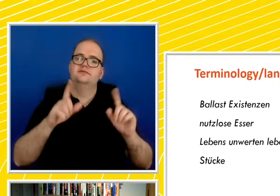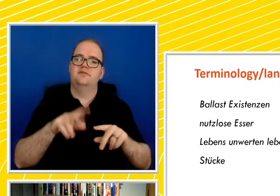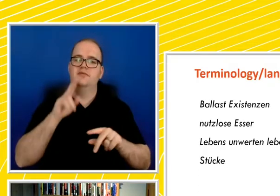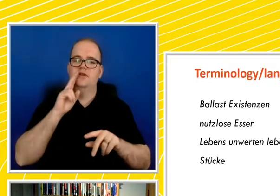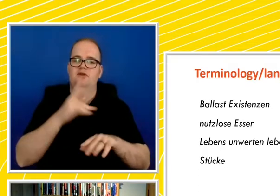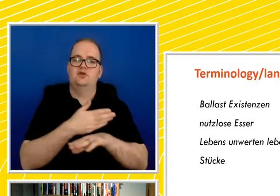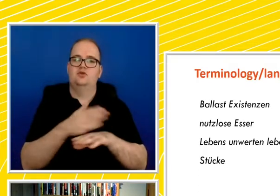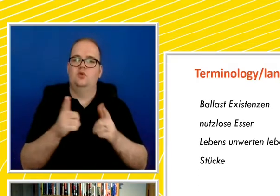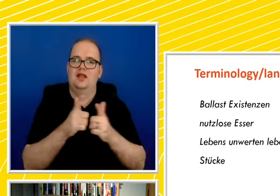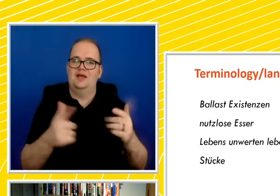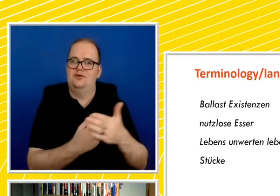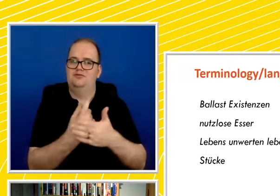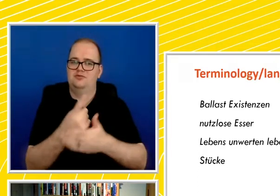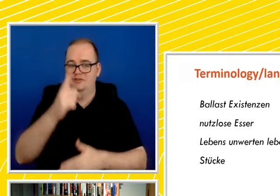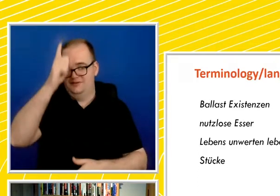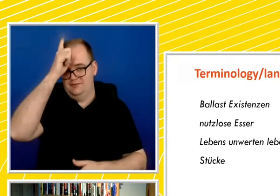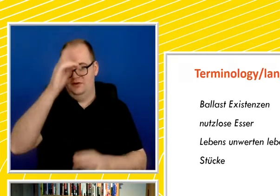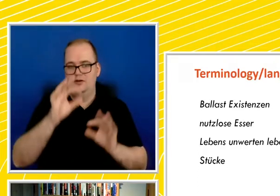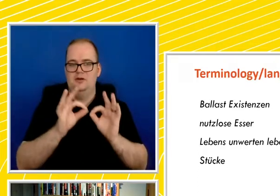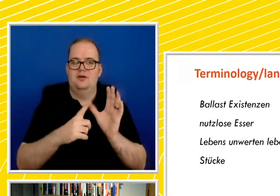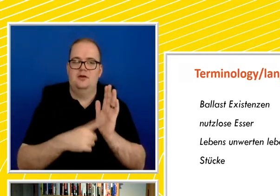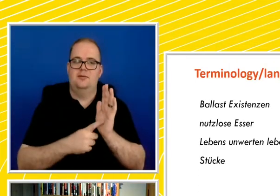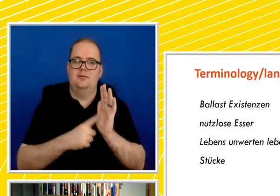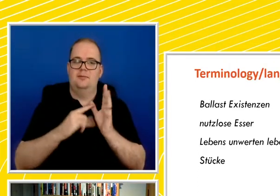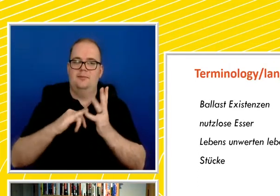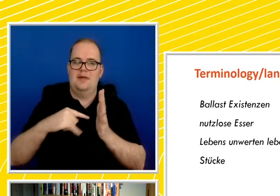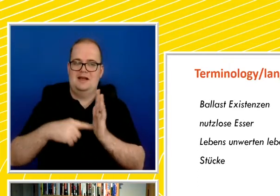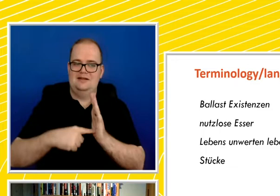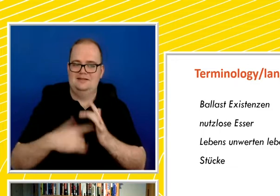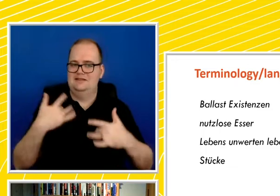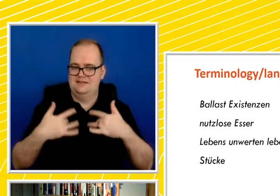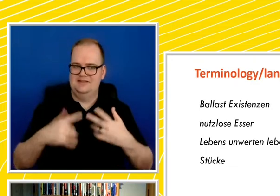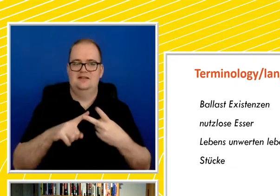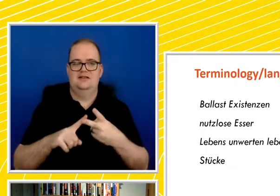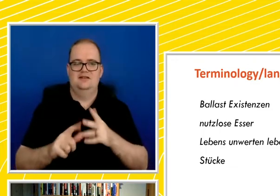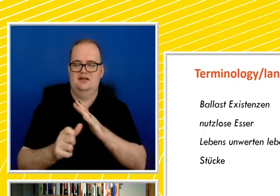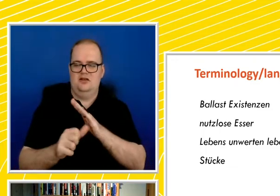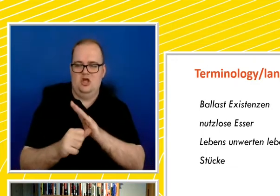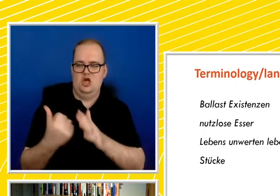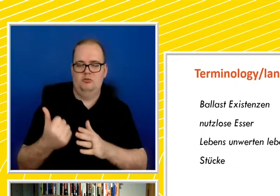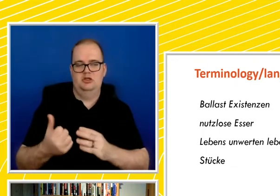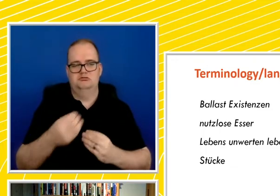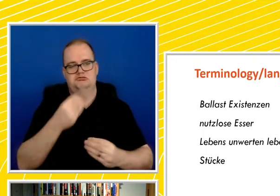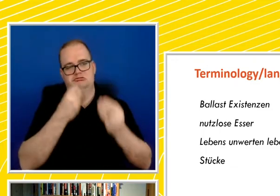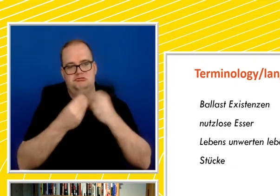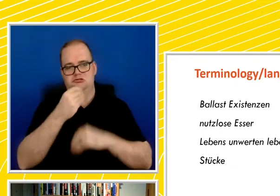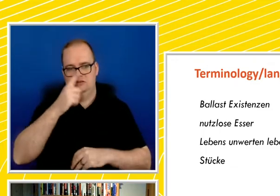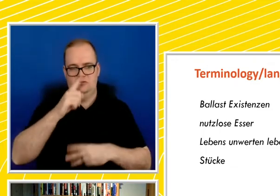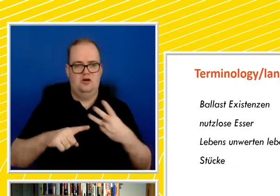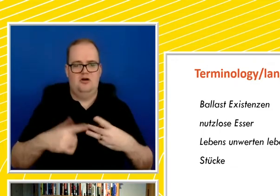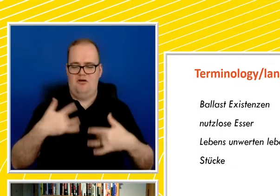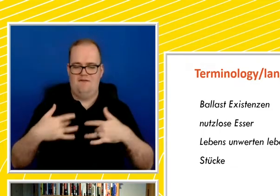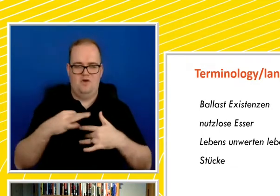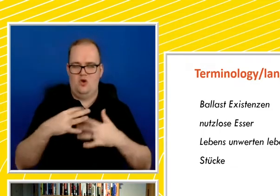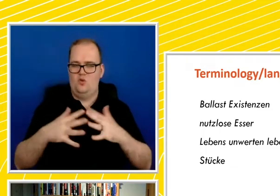in Germany, ballast existence, useless eaters, life unworthy of life, and sukkah